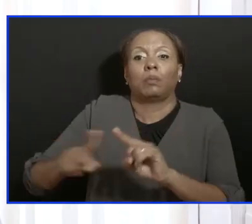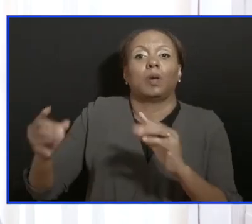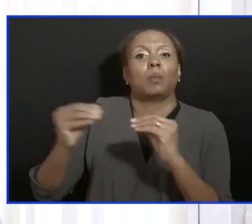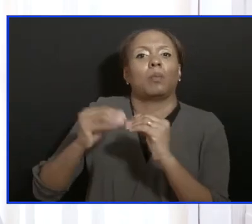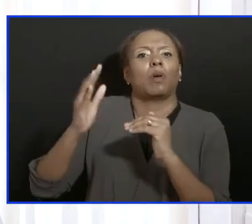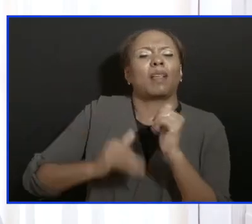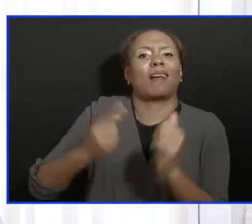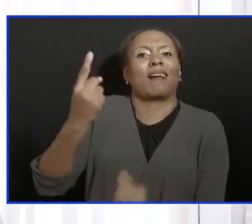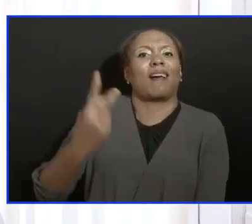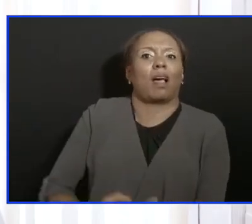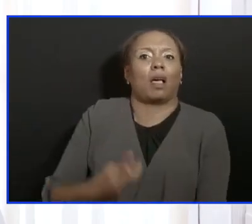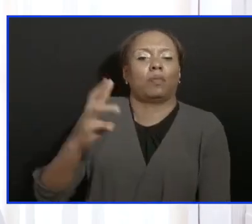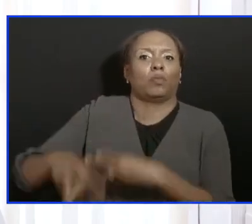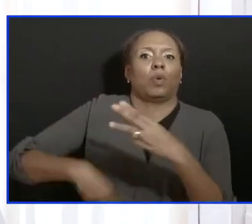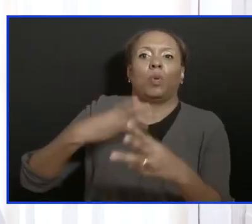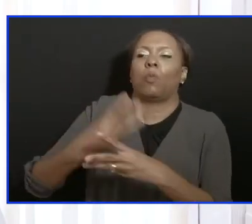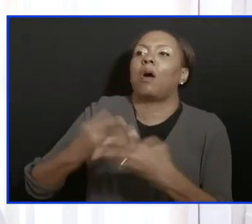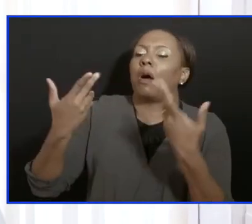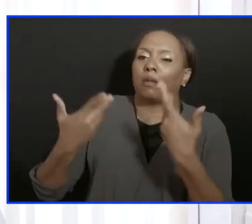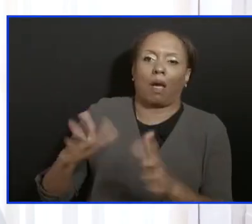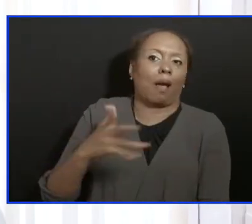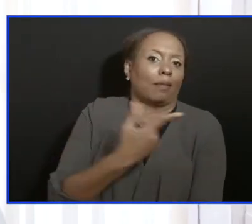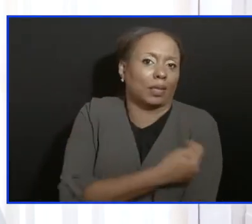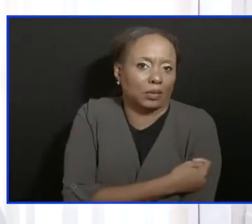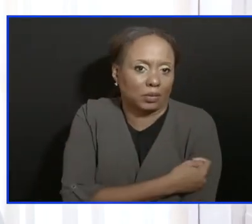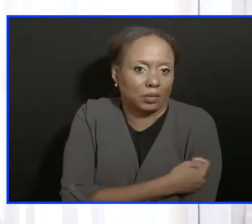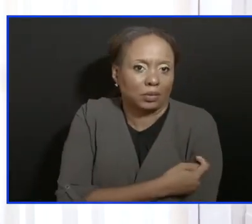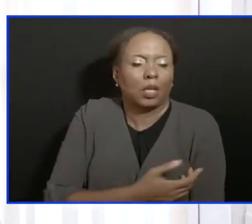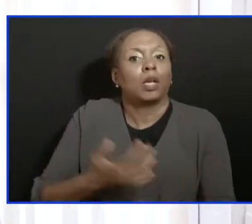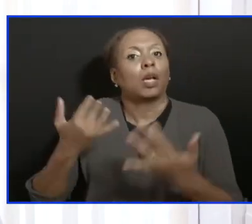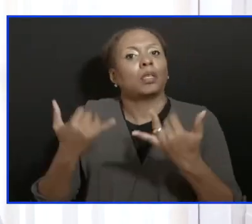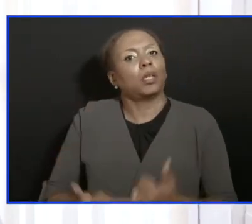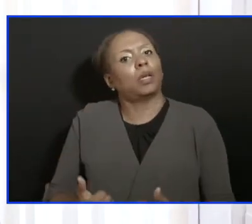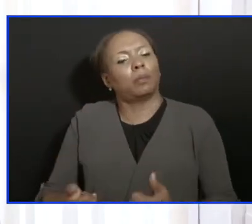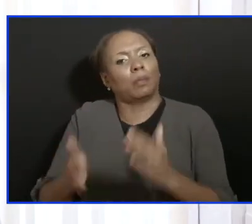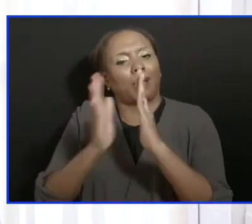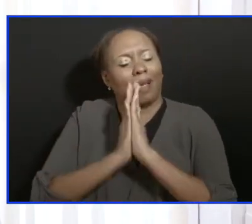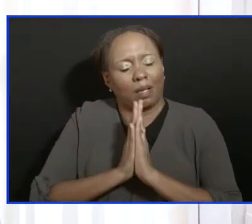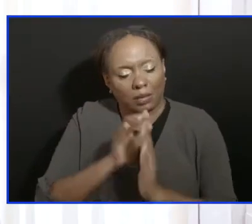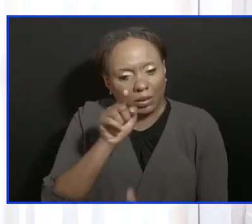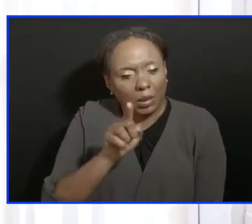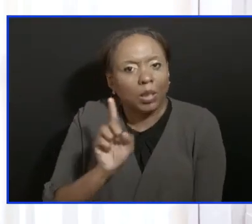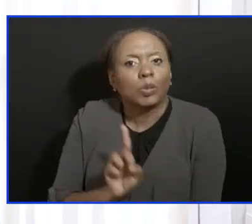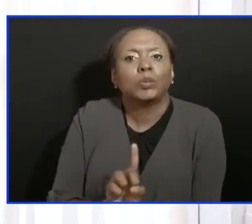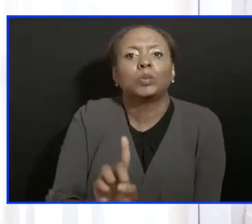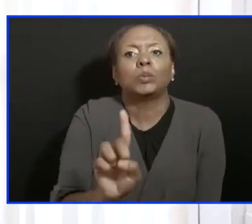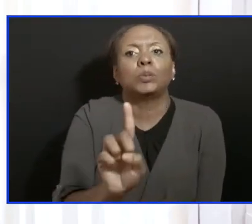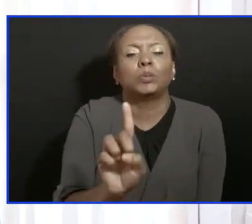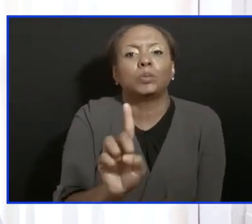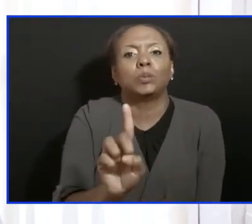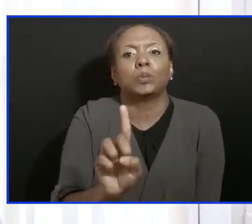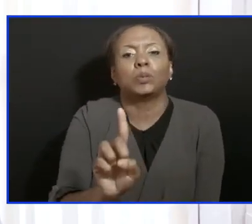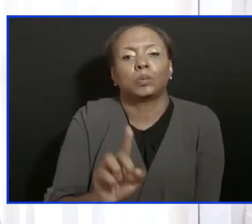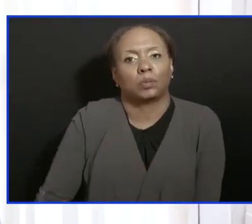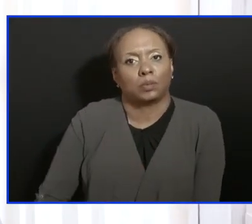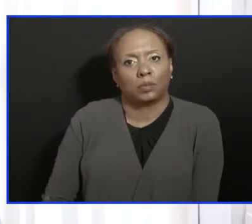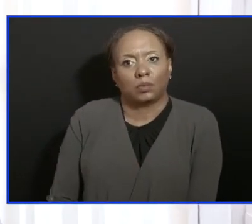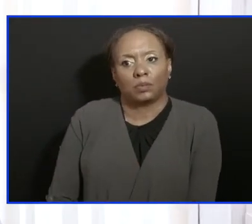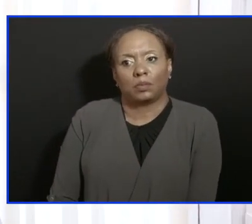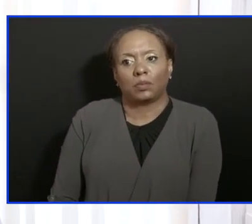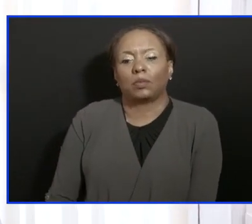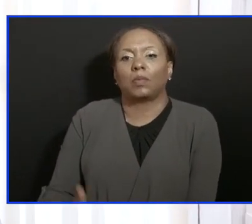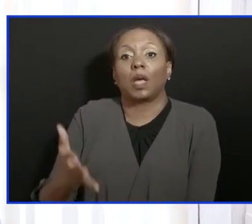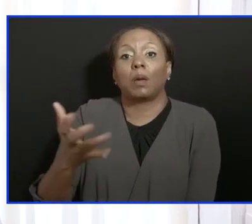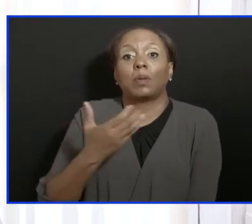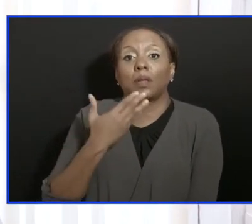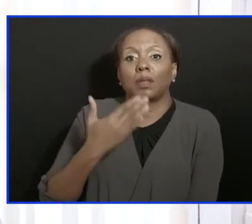taken it. And that's why, in asking you now to step up to the plate, I am so happy and would like formally to thank the Government of the